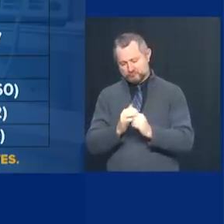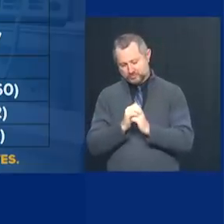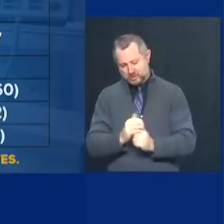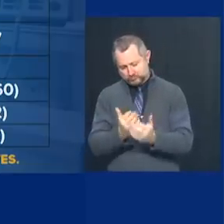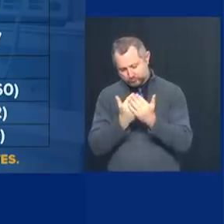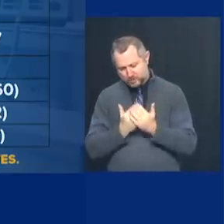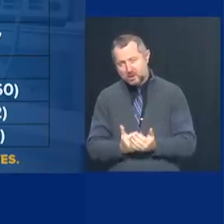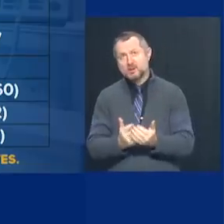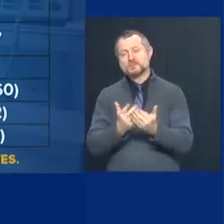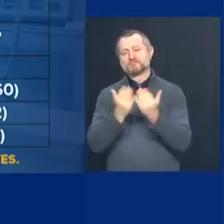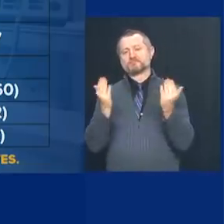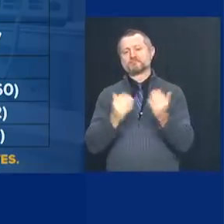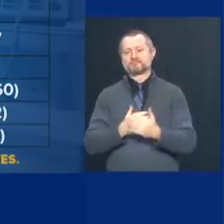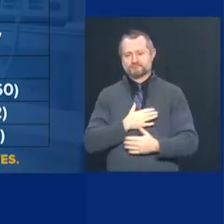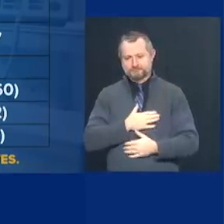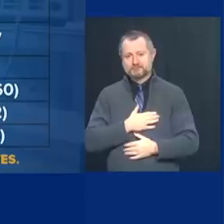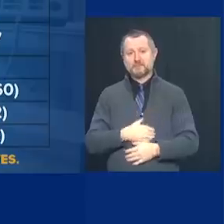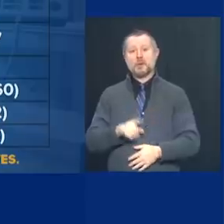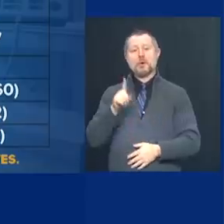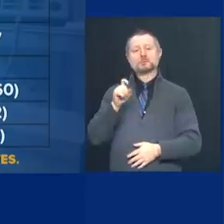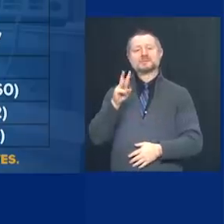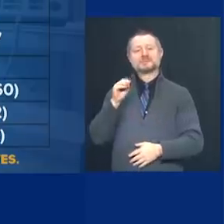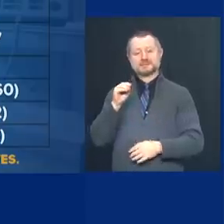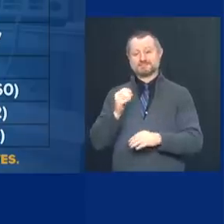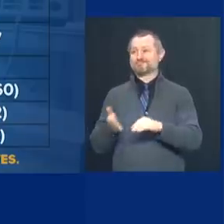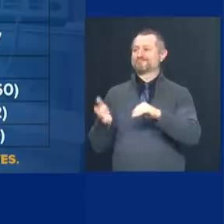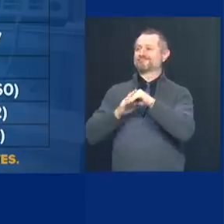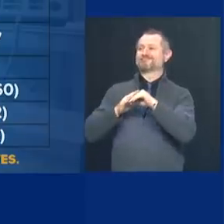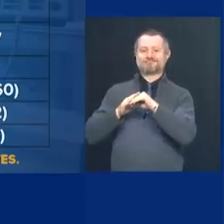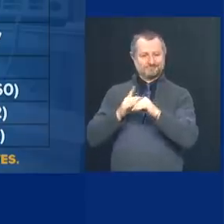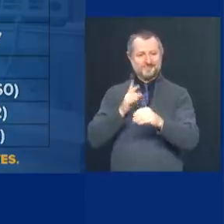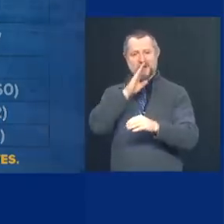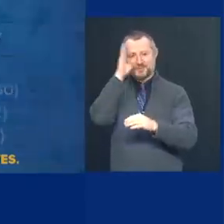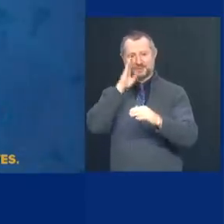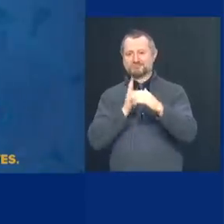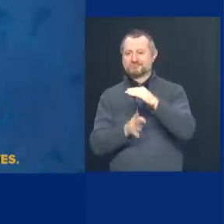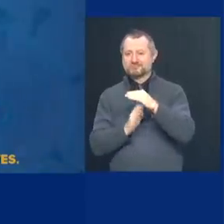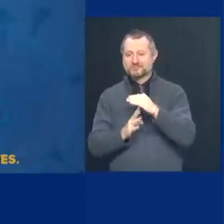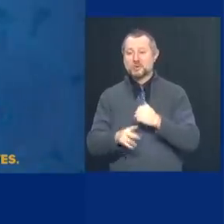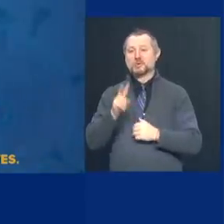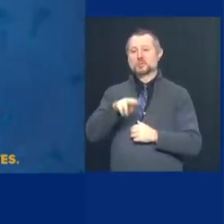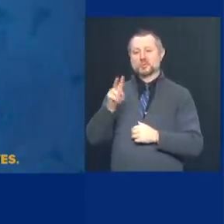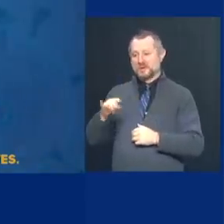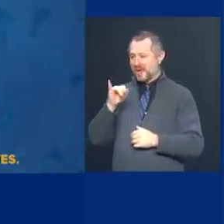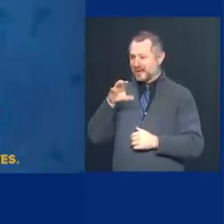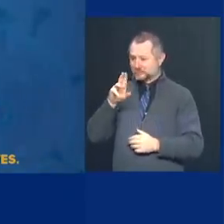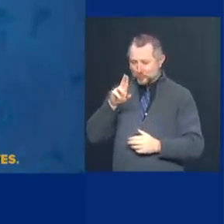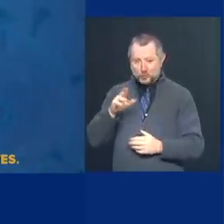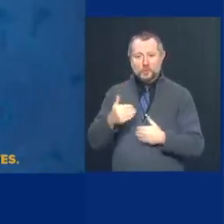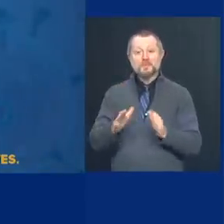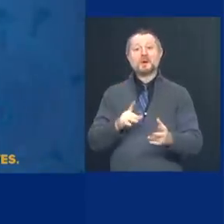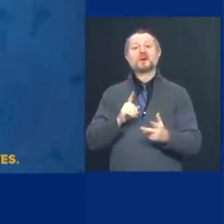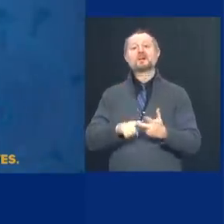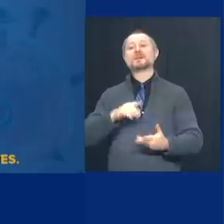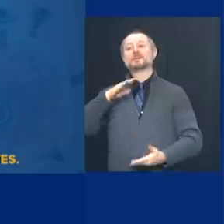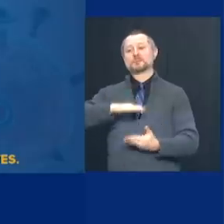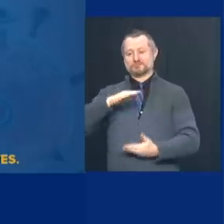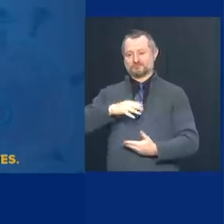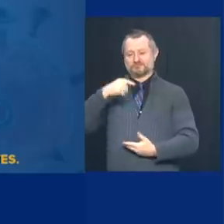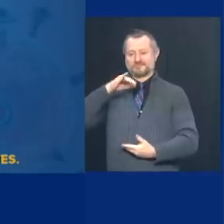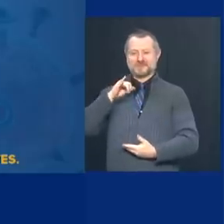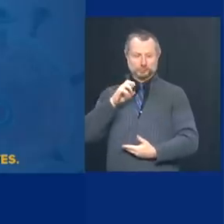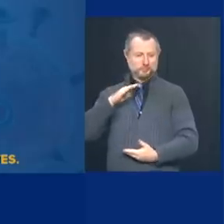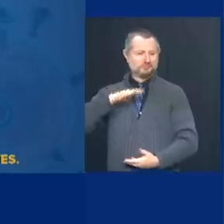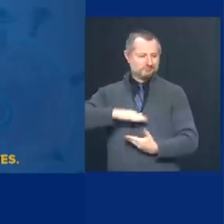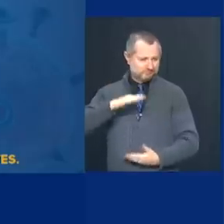160 additional hospitalizations, 22 ICU and 13 intubations. Our RT, we estimate